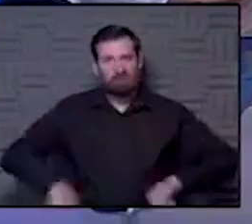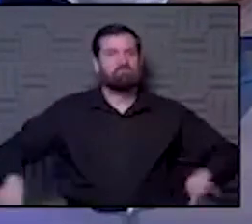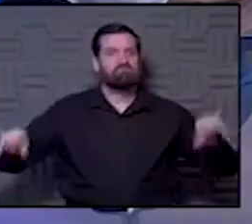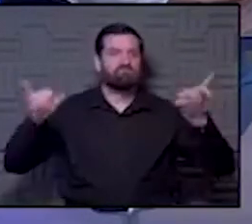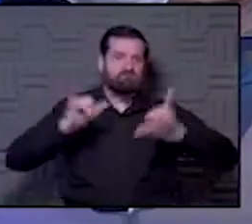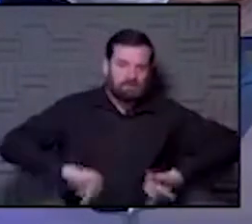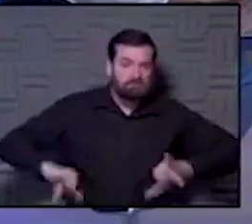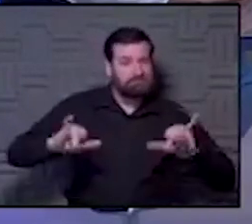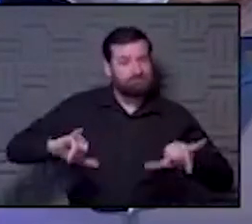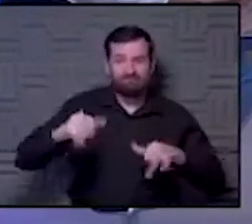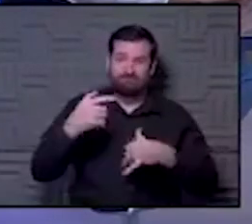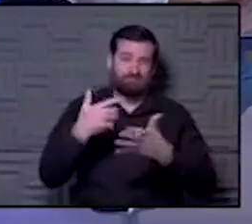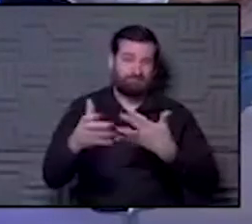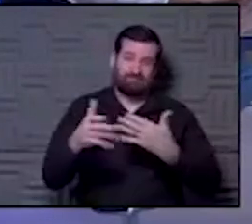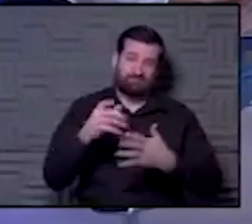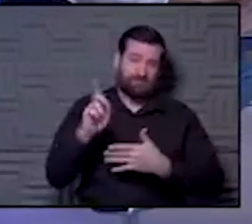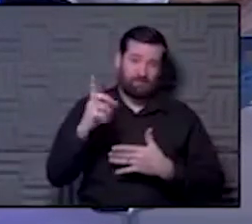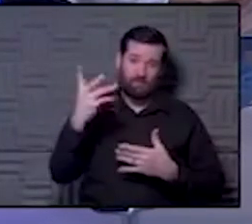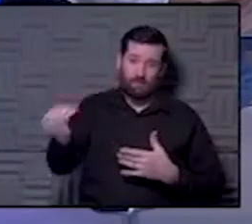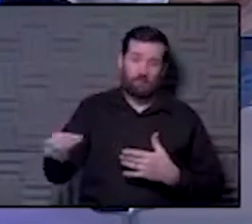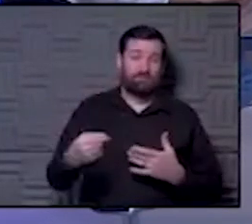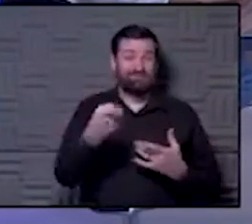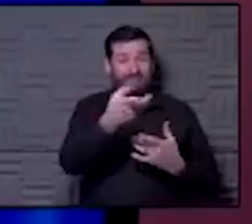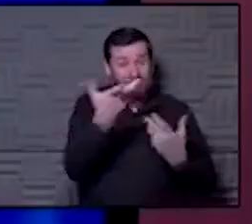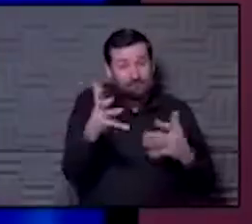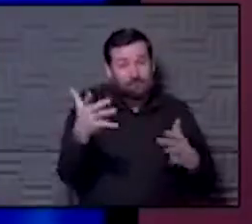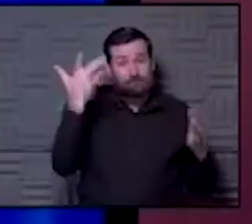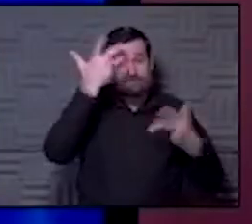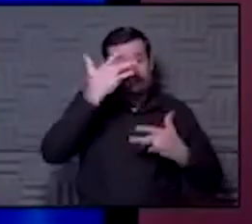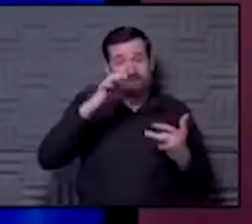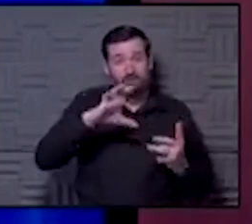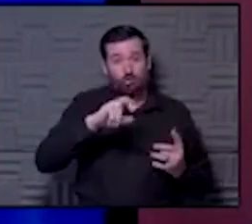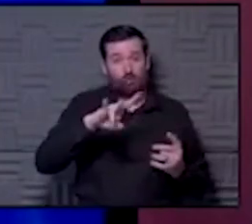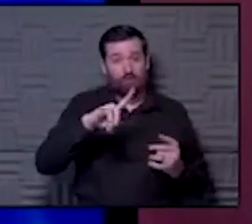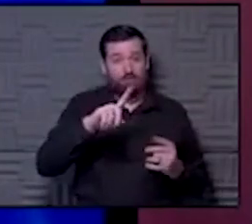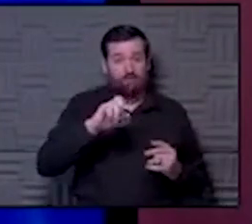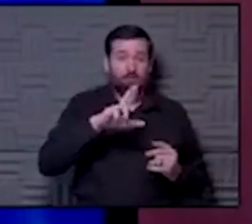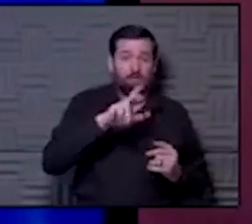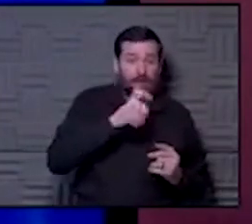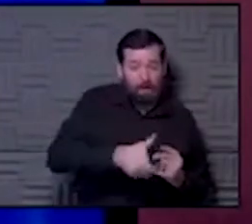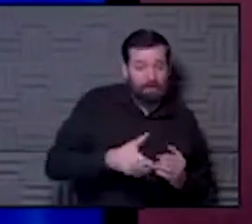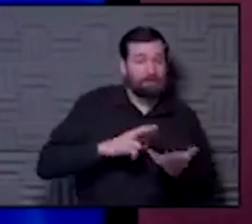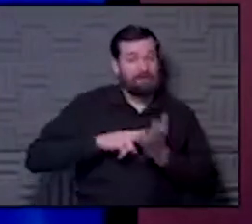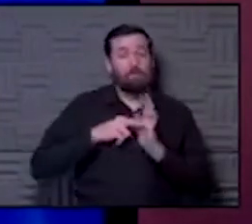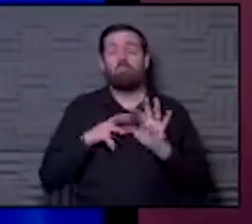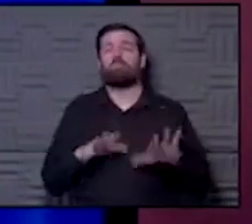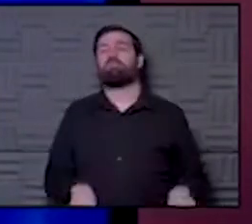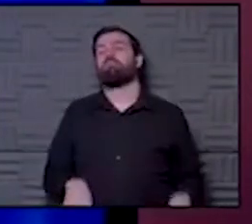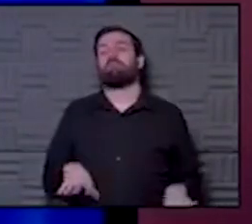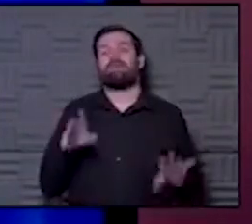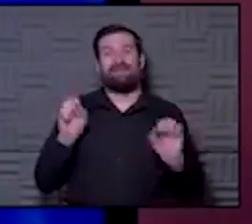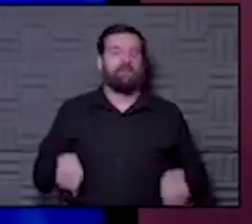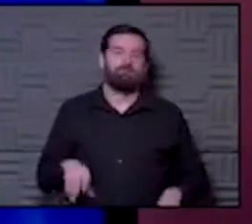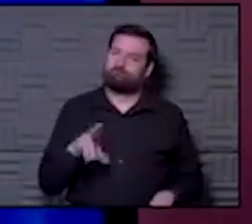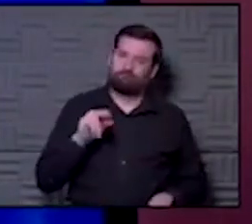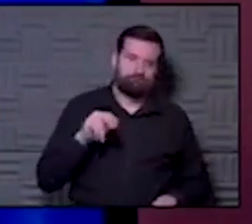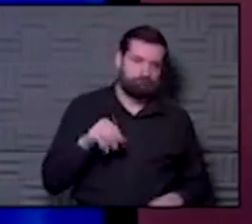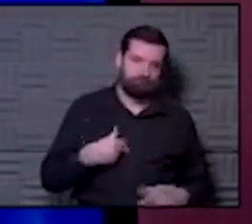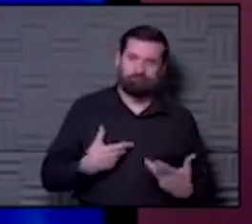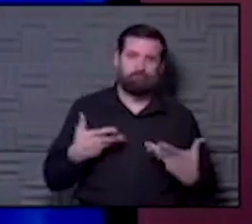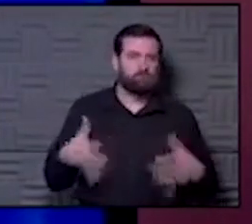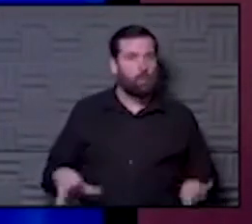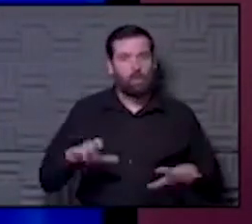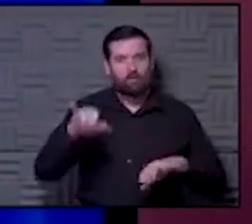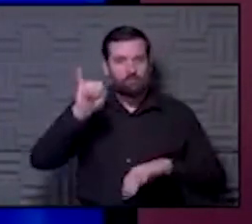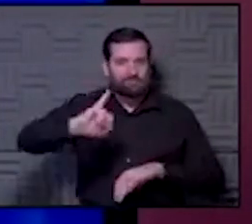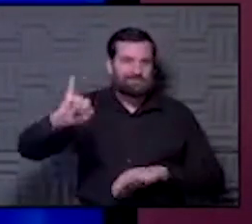it, you, wherever you go, whether you've had COVID or not, doesn't mean that you can relax because you still don't want to